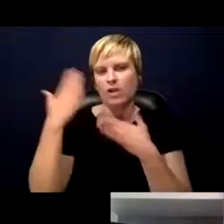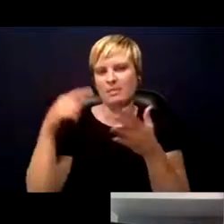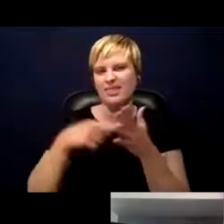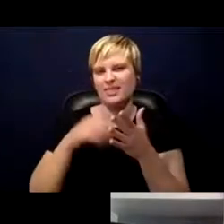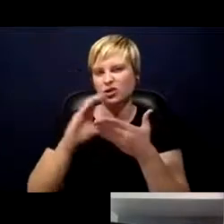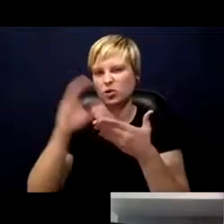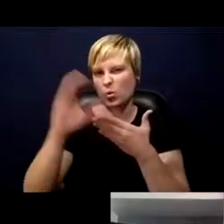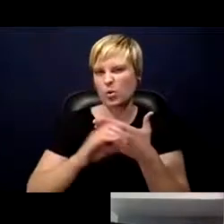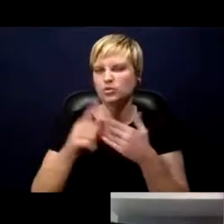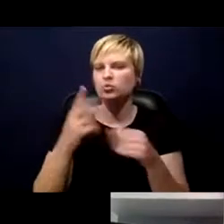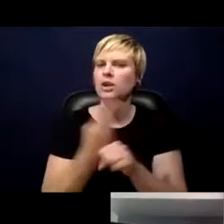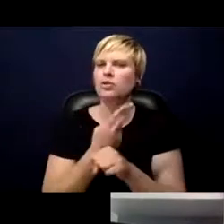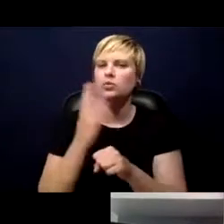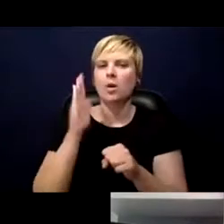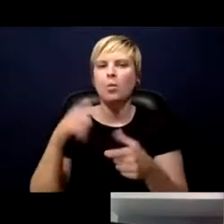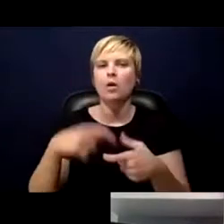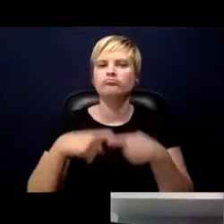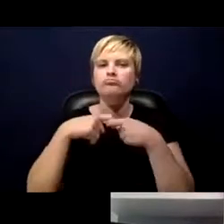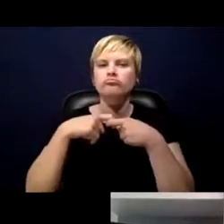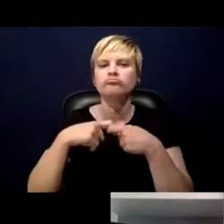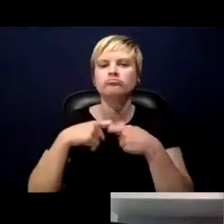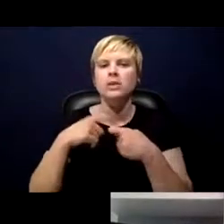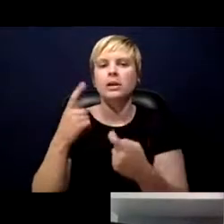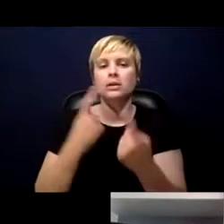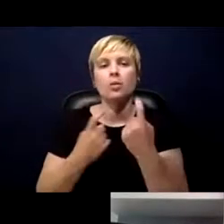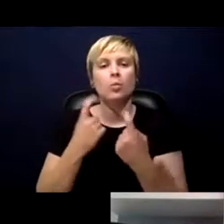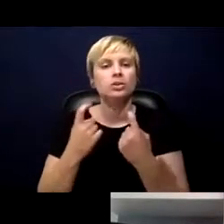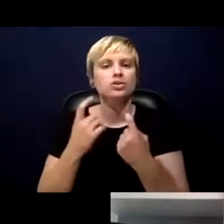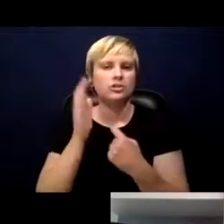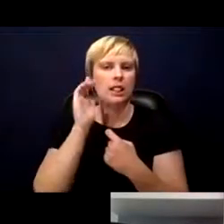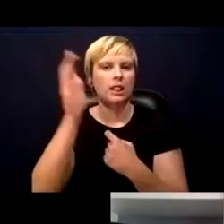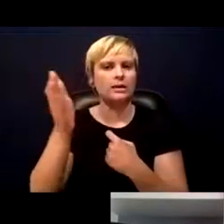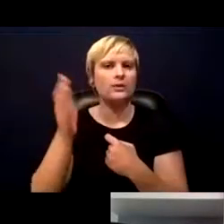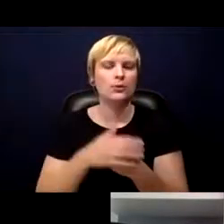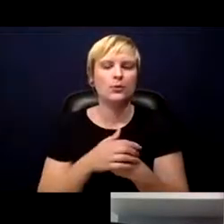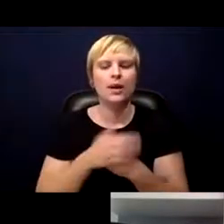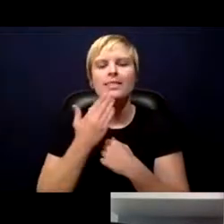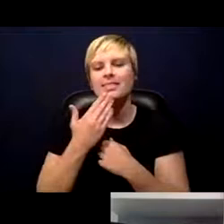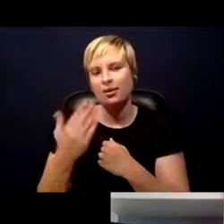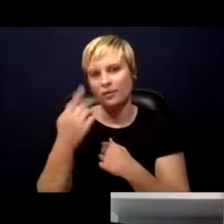I will pause for now and take questions in the future. Thank you, Secretary, for the opportunity.